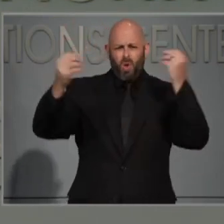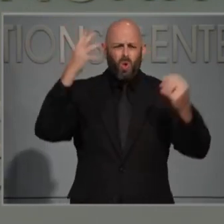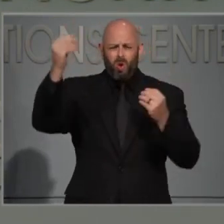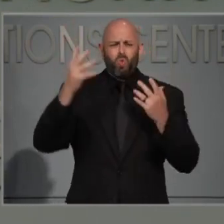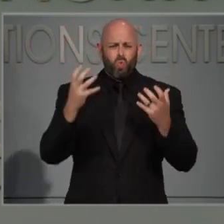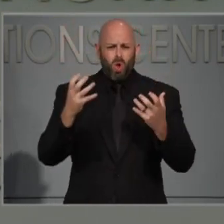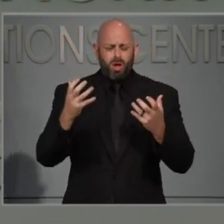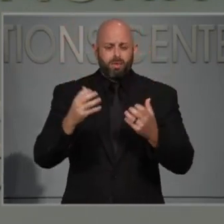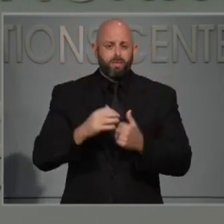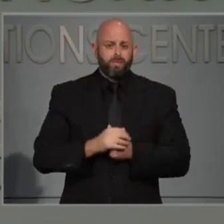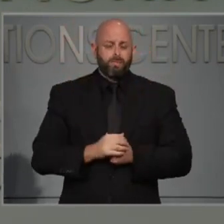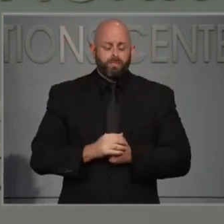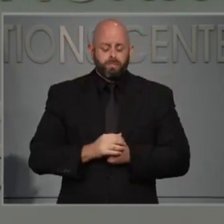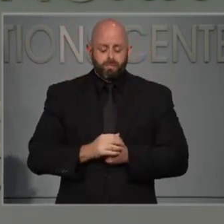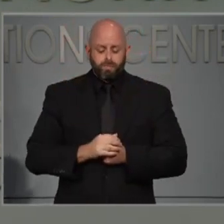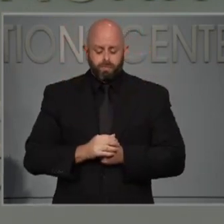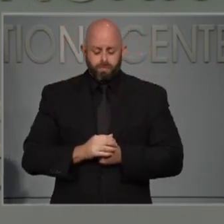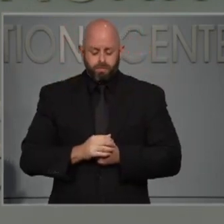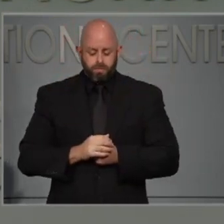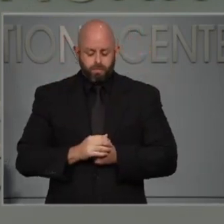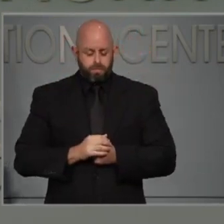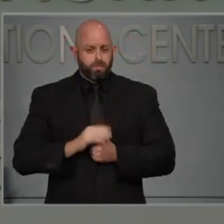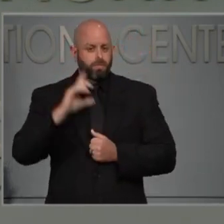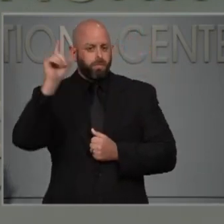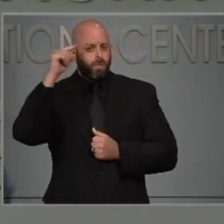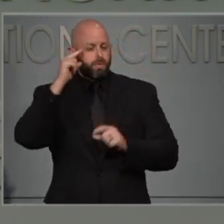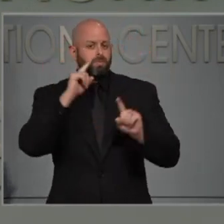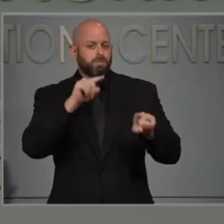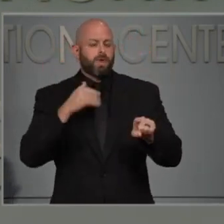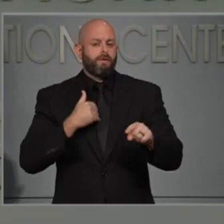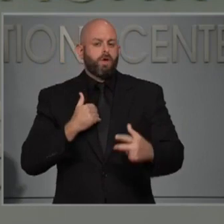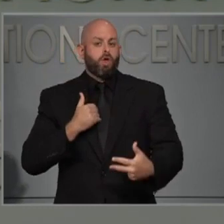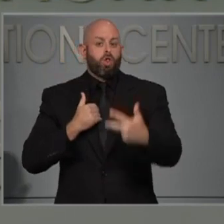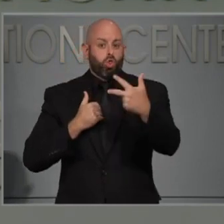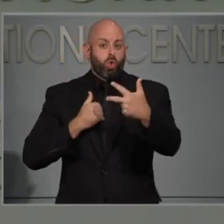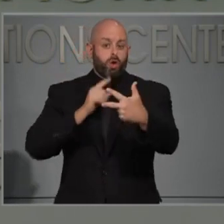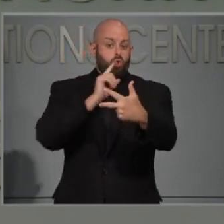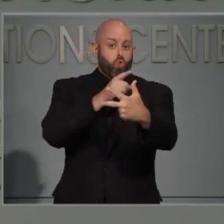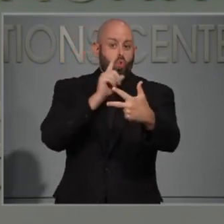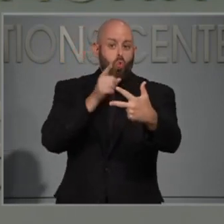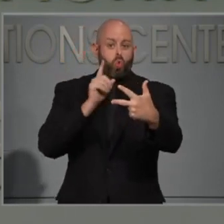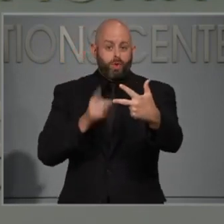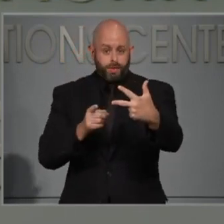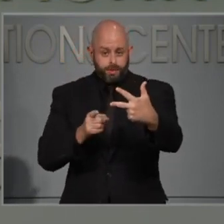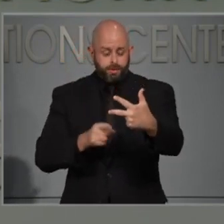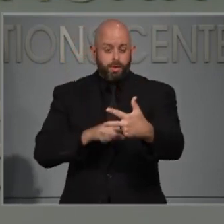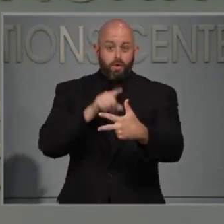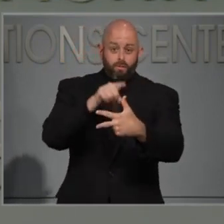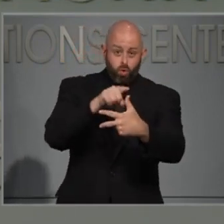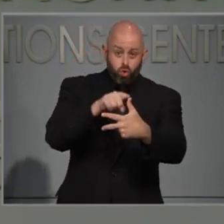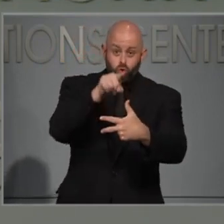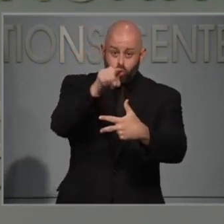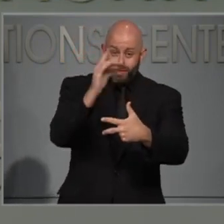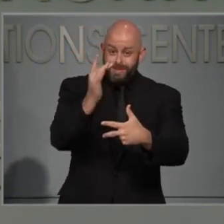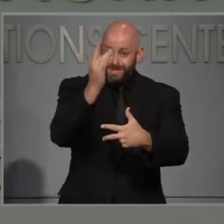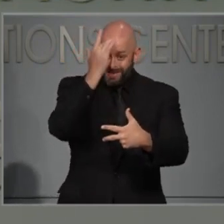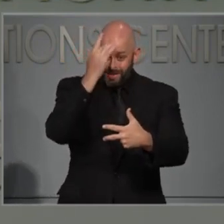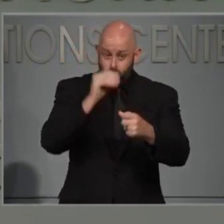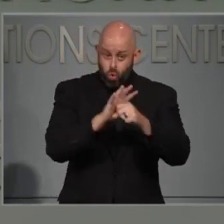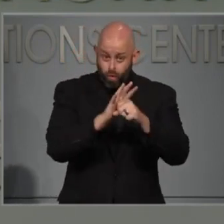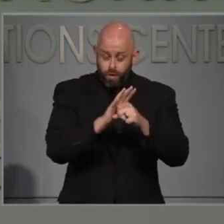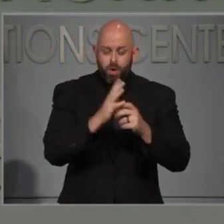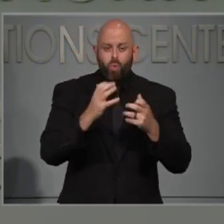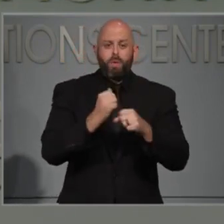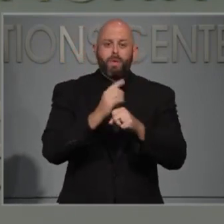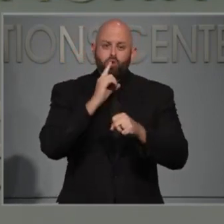Well, we've got three major initiatives here. We want to make sure that anybody who gets sick with COVID has a hospital bed, an